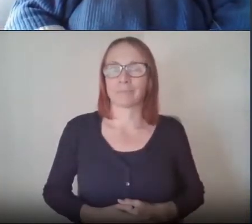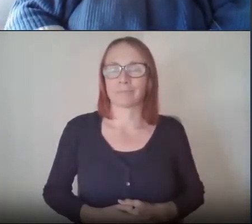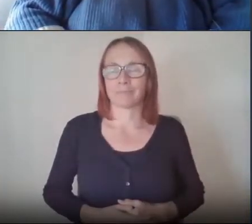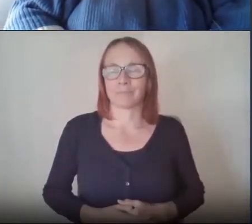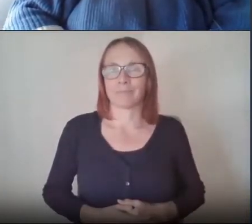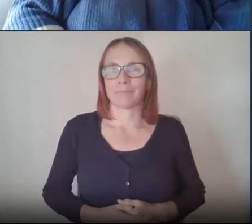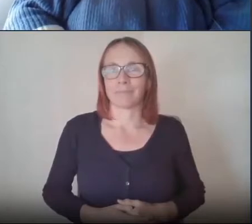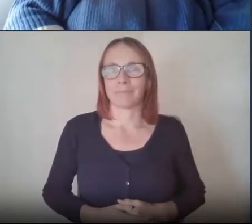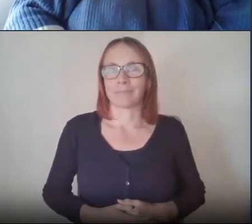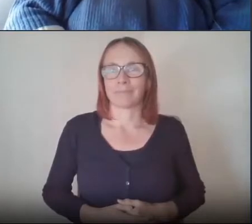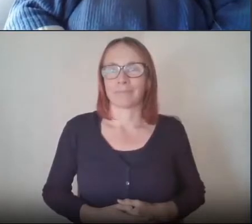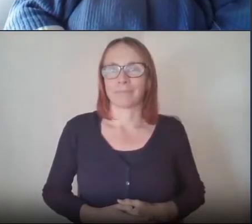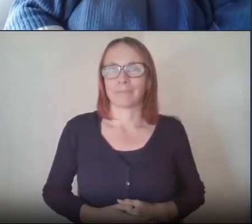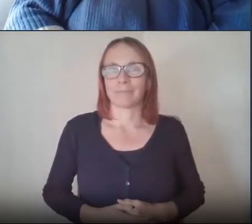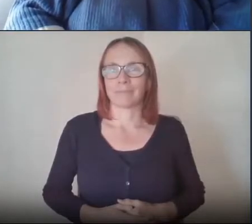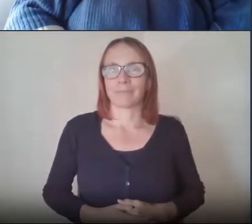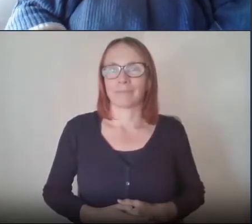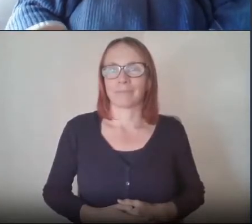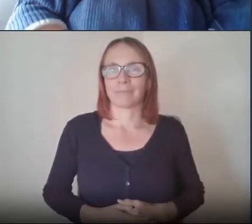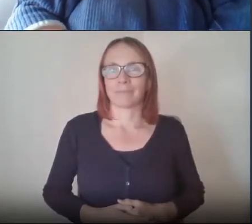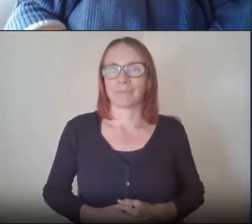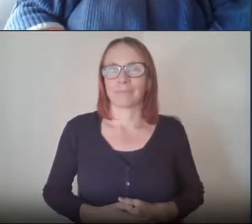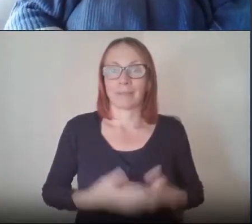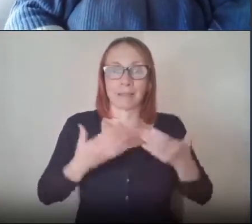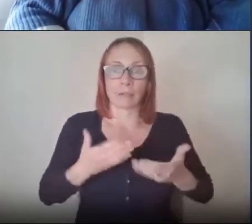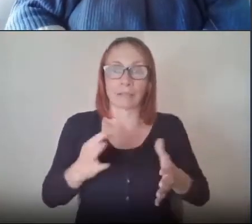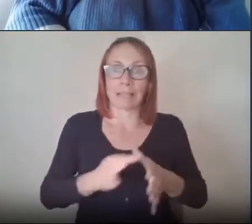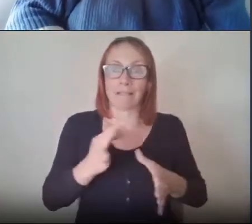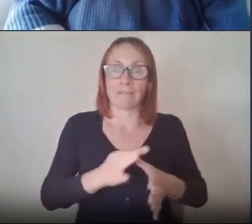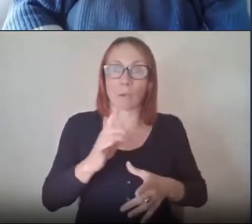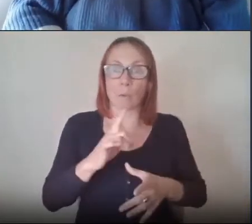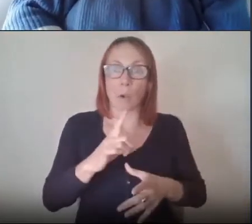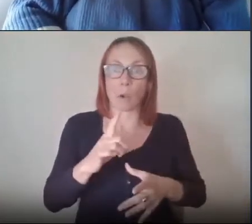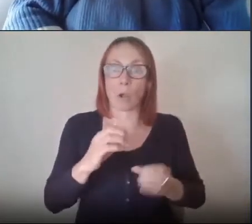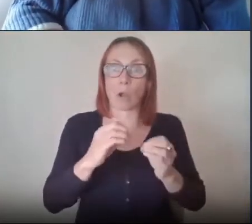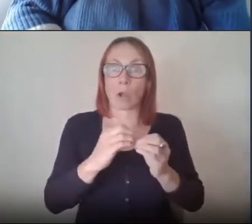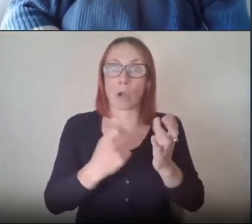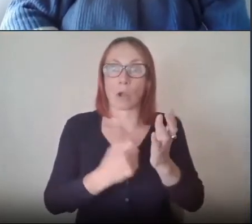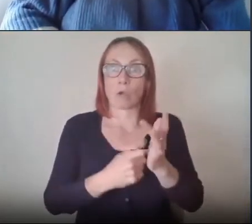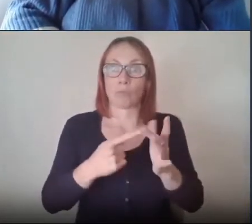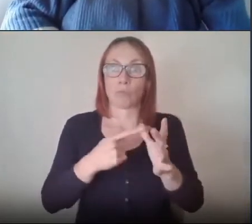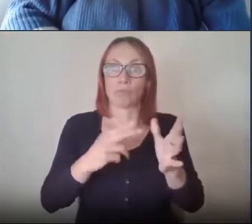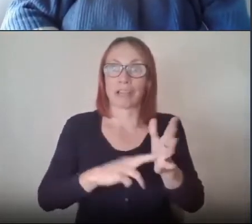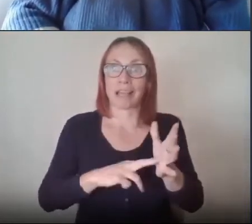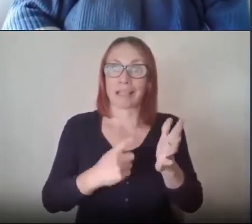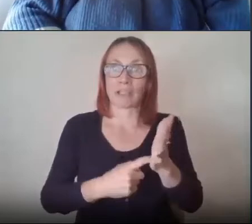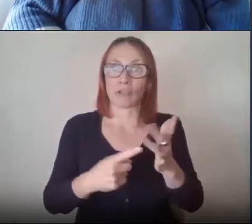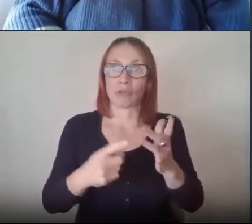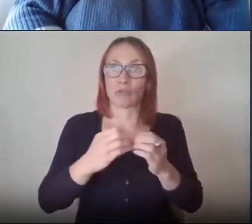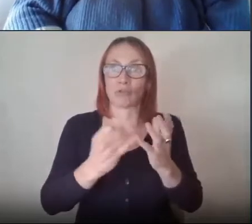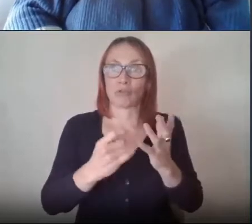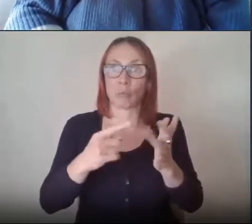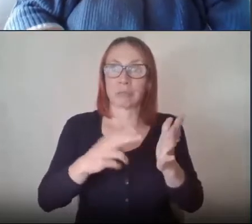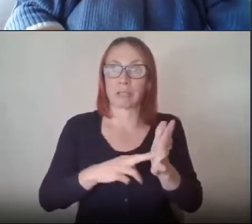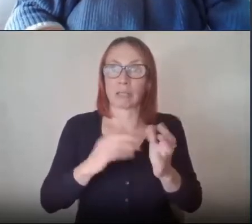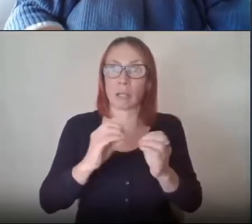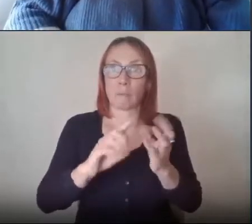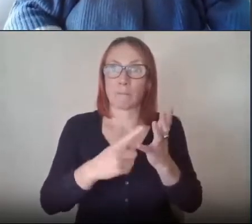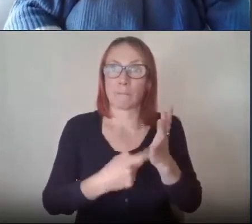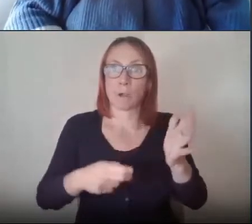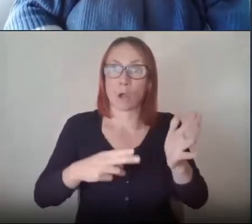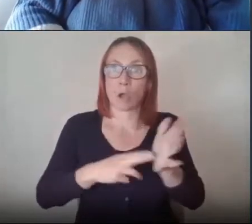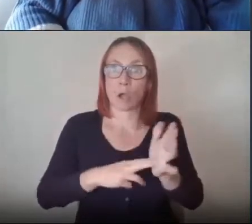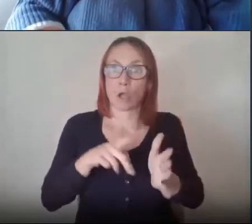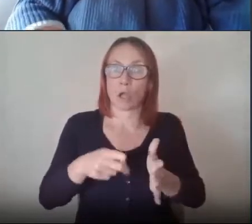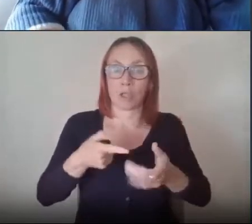and today's interview is the brian robson managing director of bragg enterprises hi